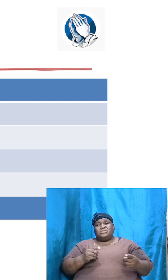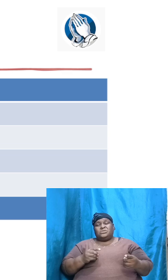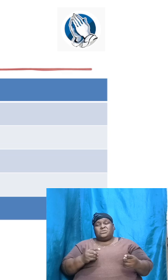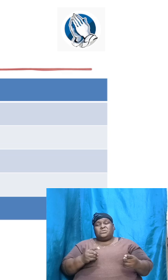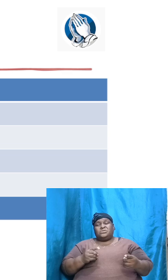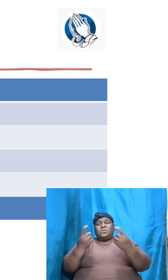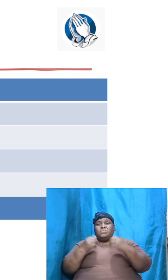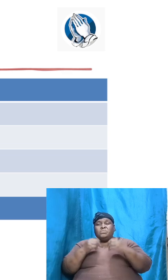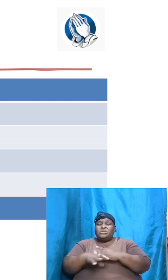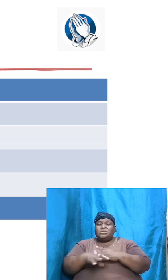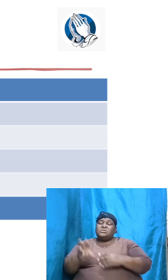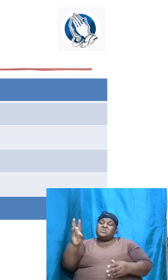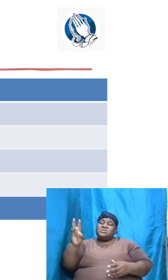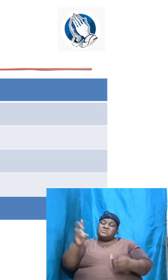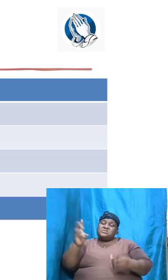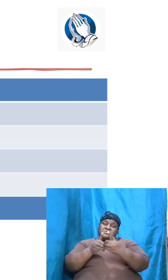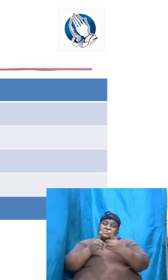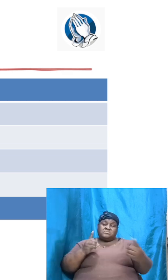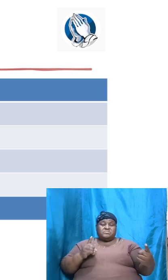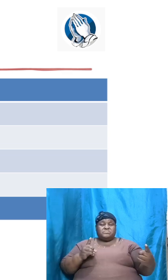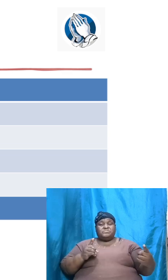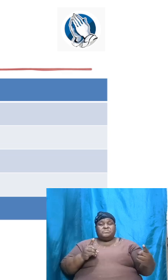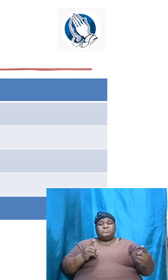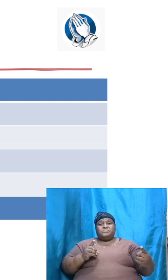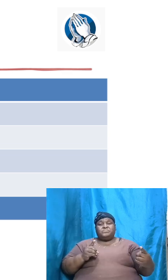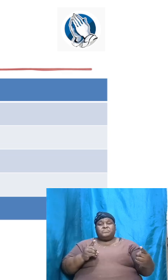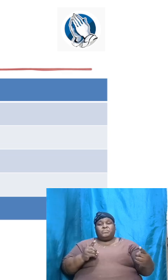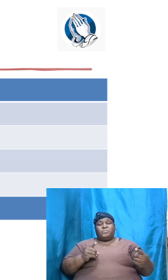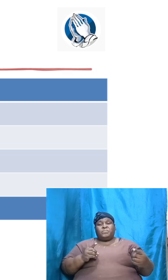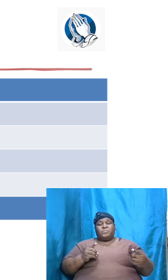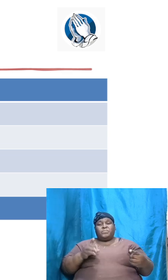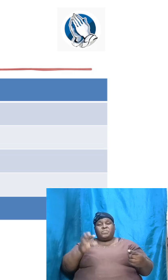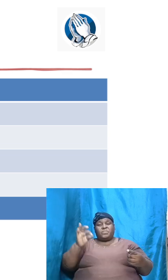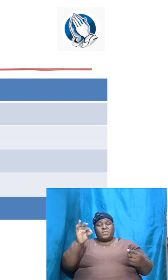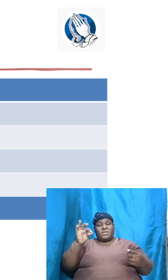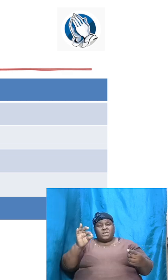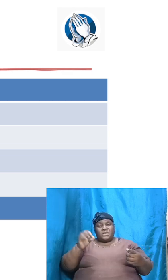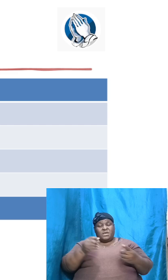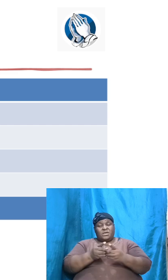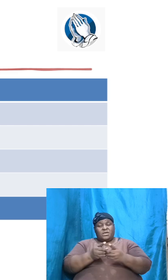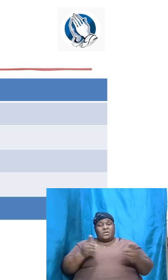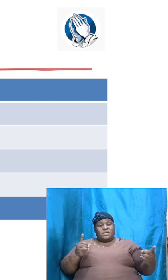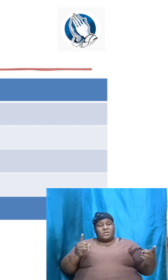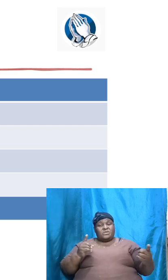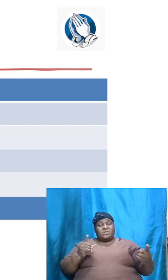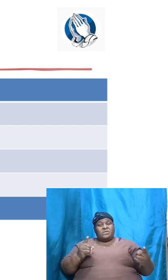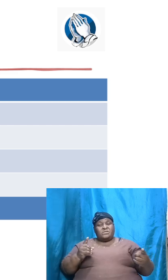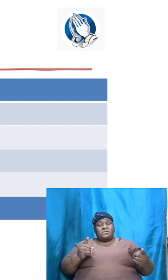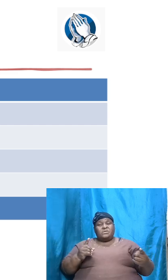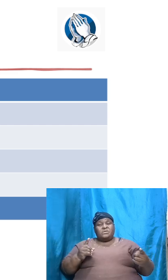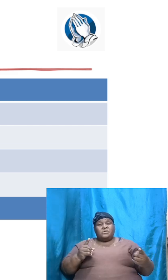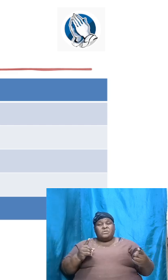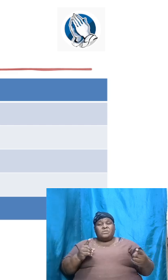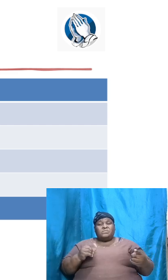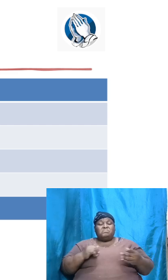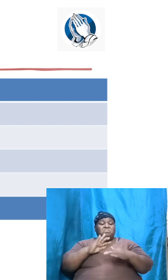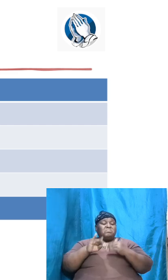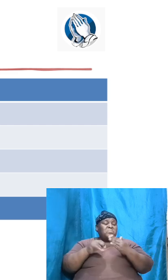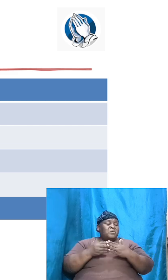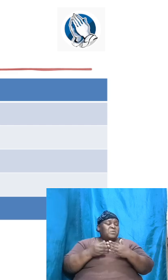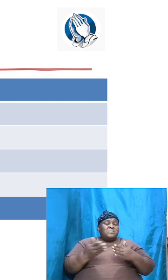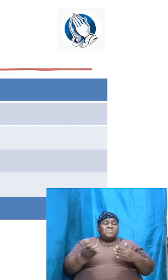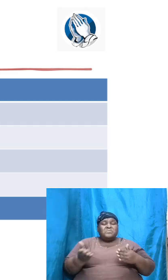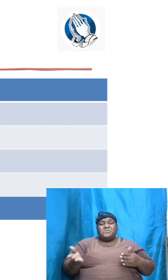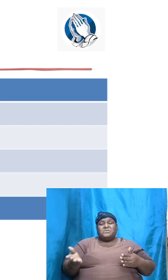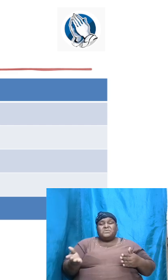the sixth division, down to the ninth, we find that all of these